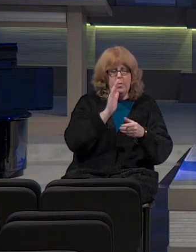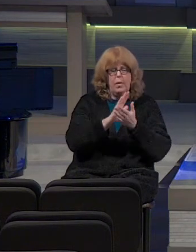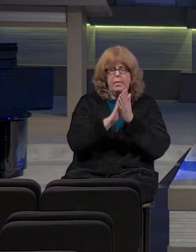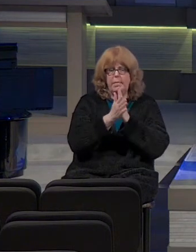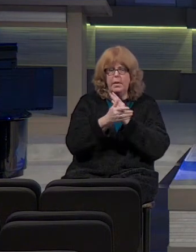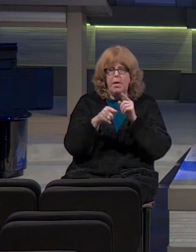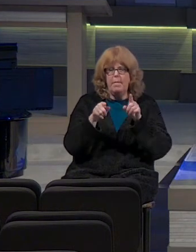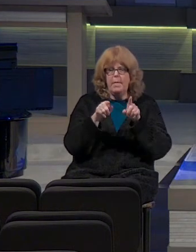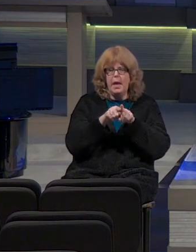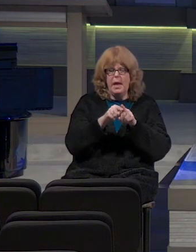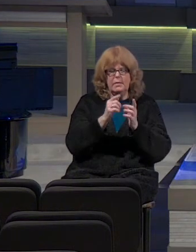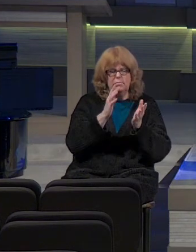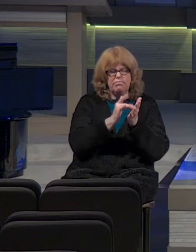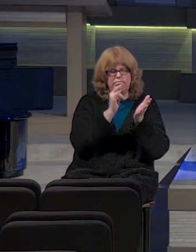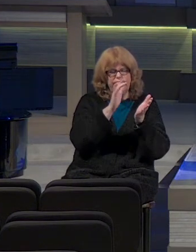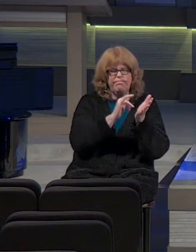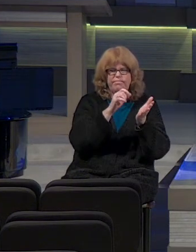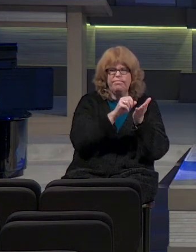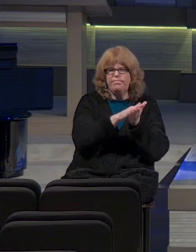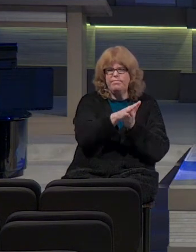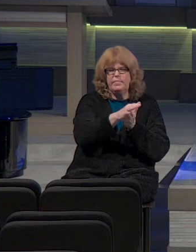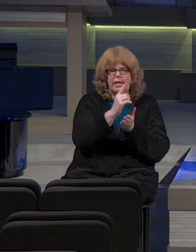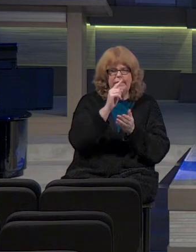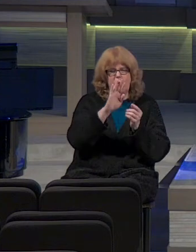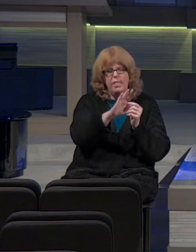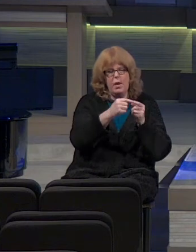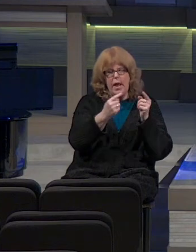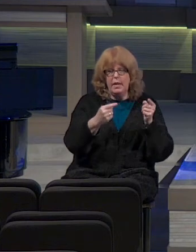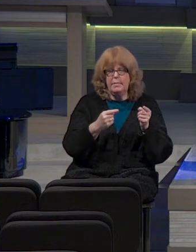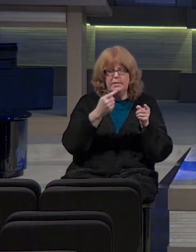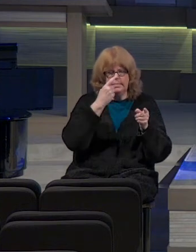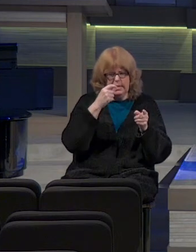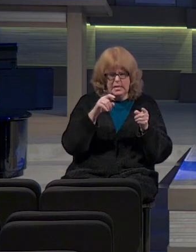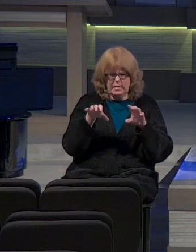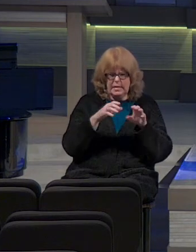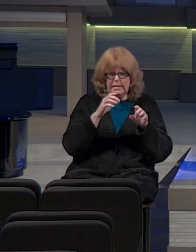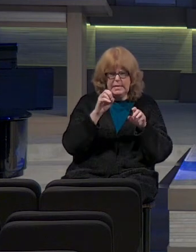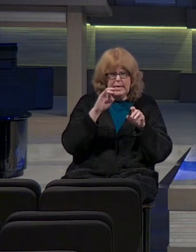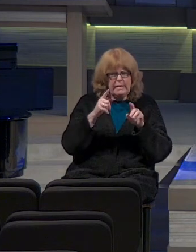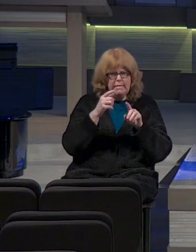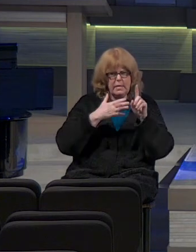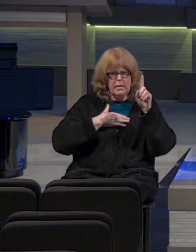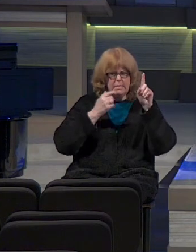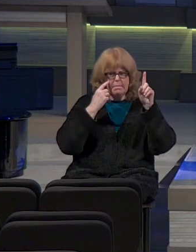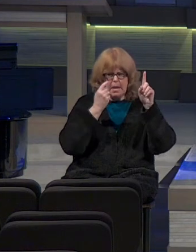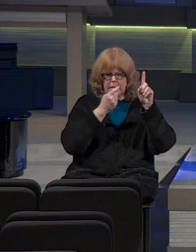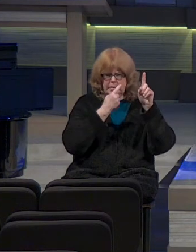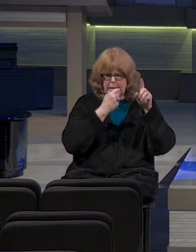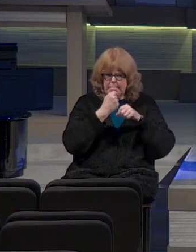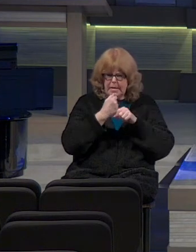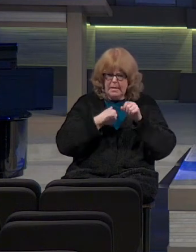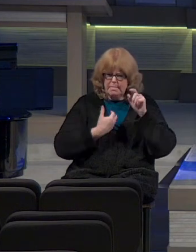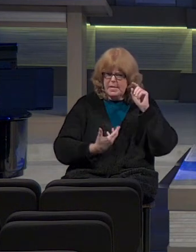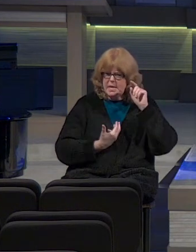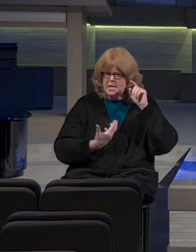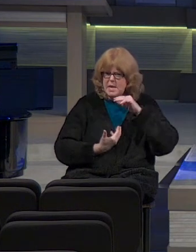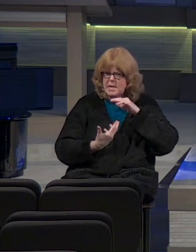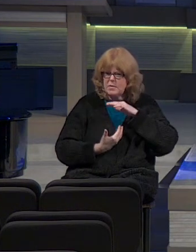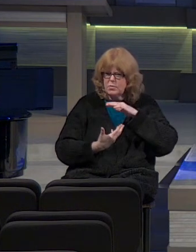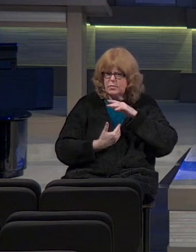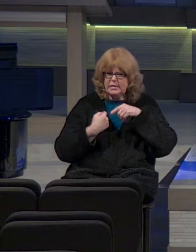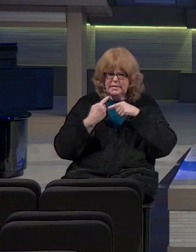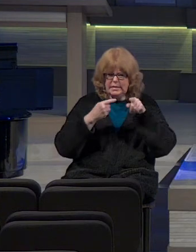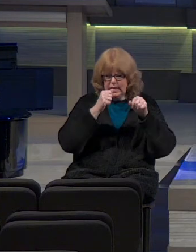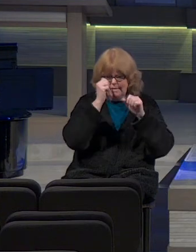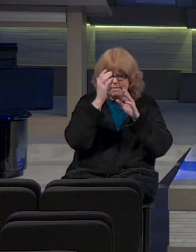as plunder and spoil to their enemies. Because they have done this evil in my sight and have provoked me to anger since the day their fathers came up